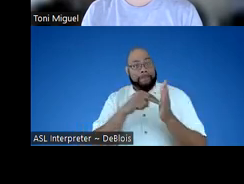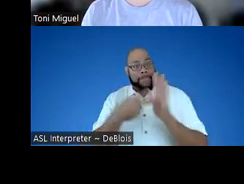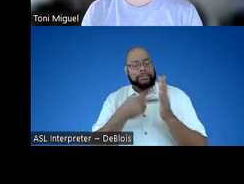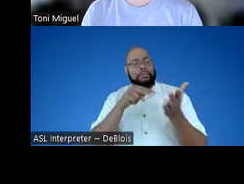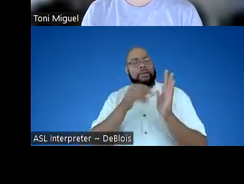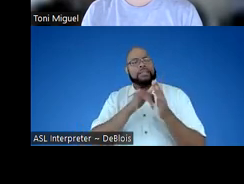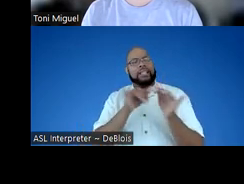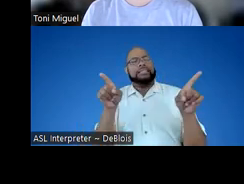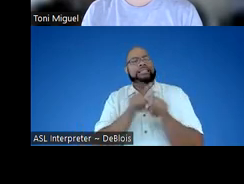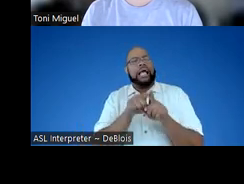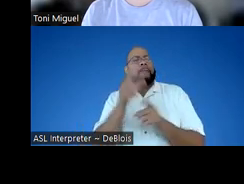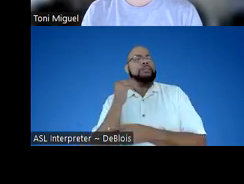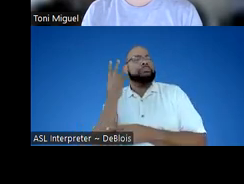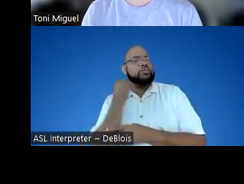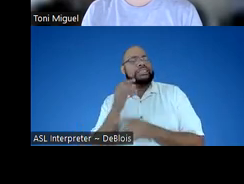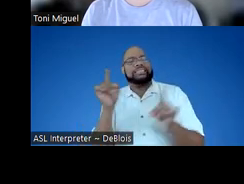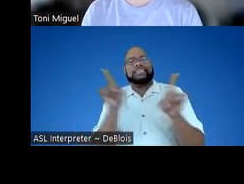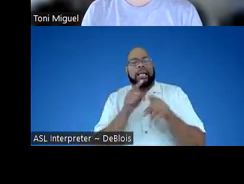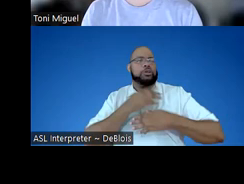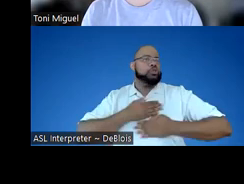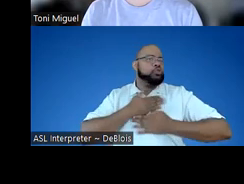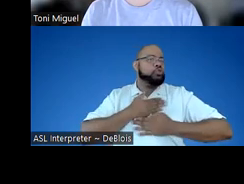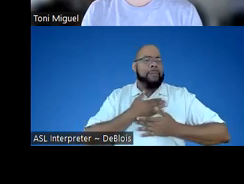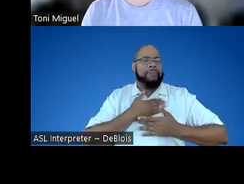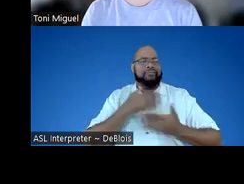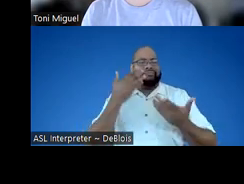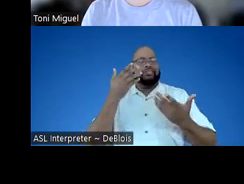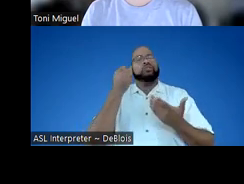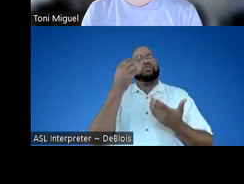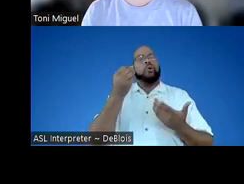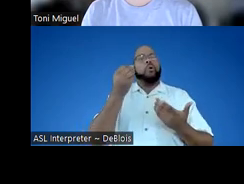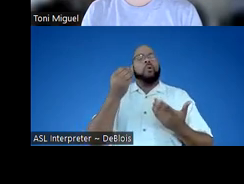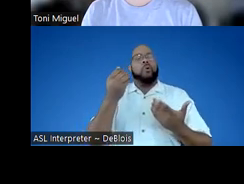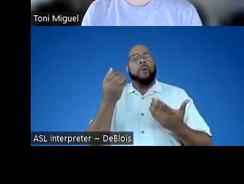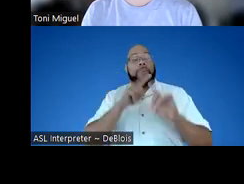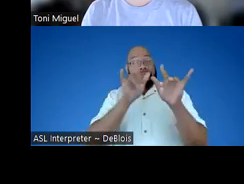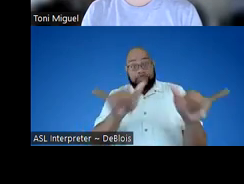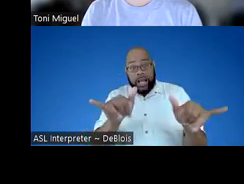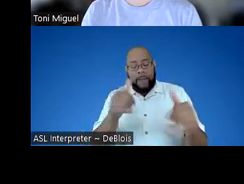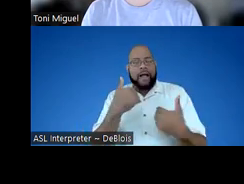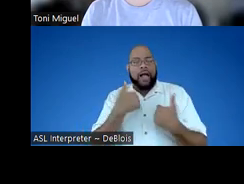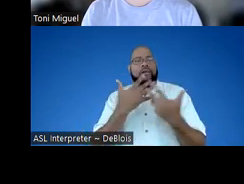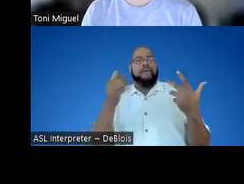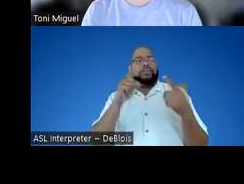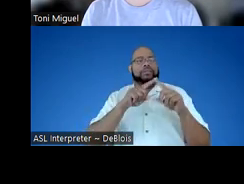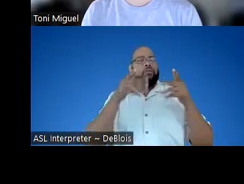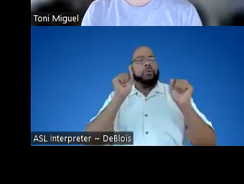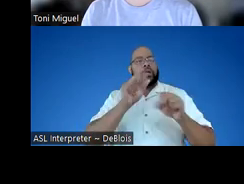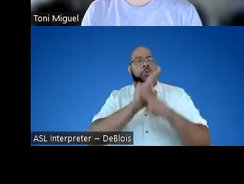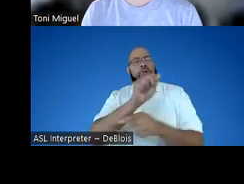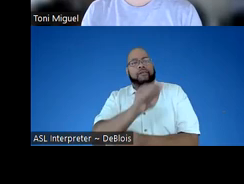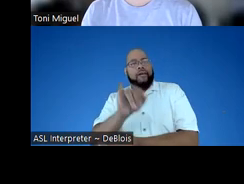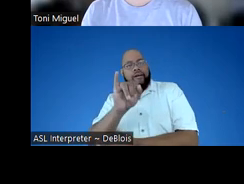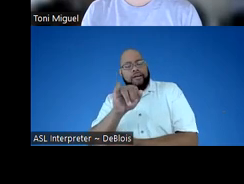the same experience, the same enjoyment of it. So there's a, but at the same time, there are a lot of ways we can use AI